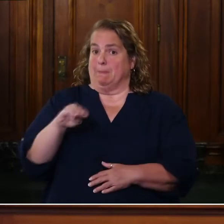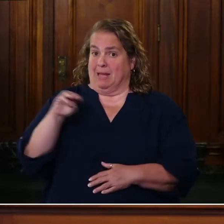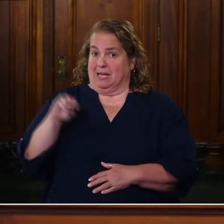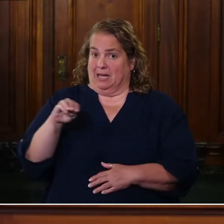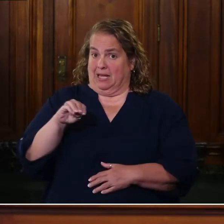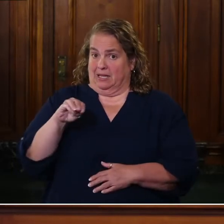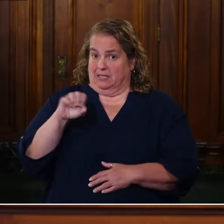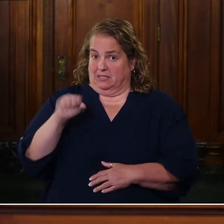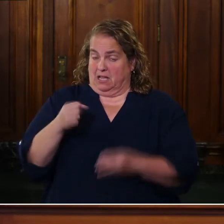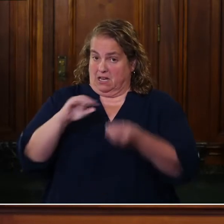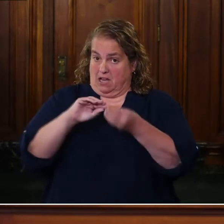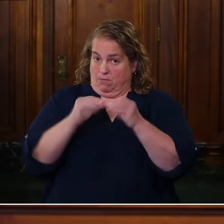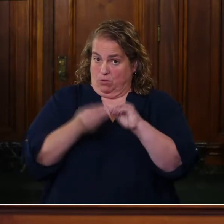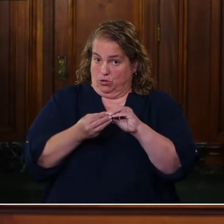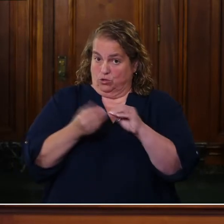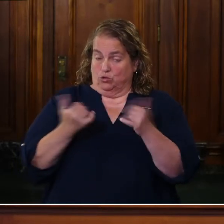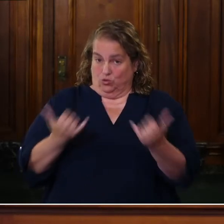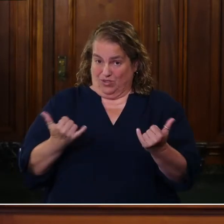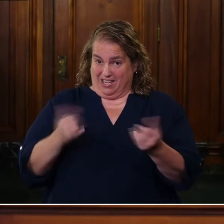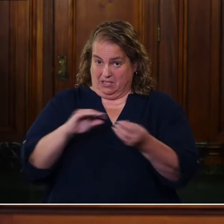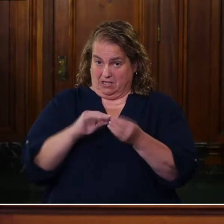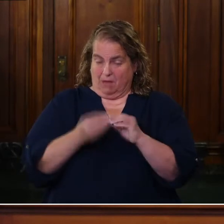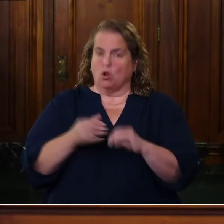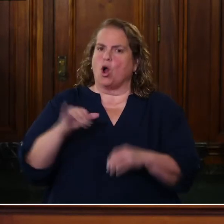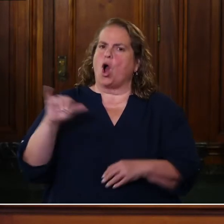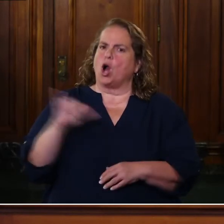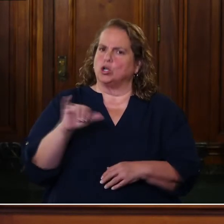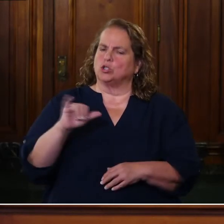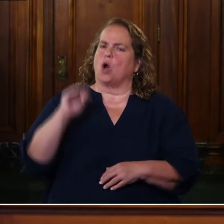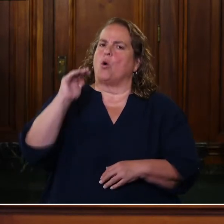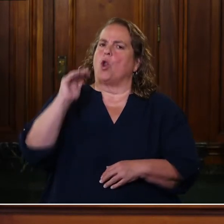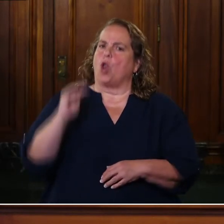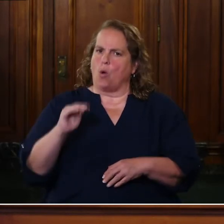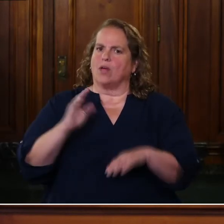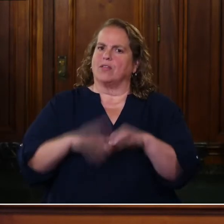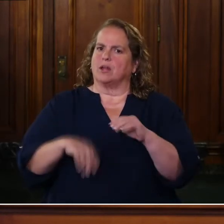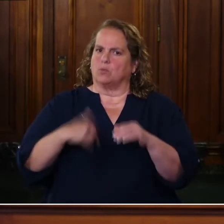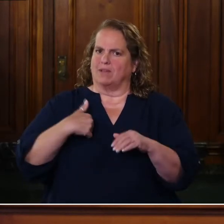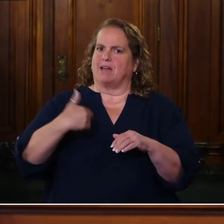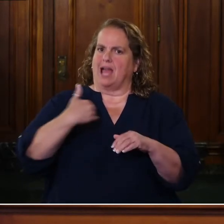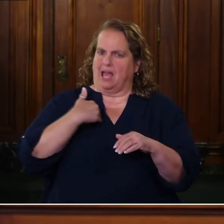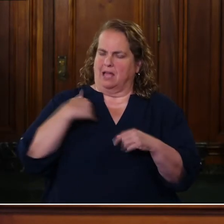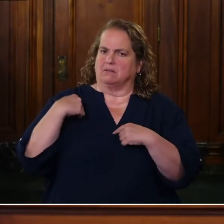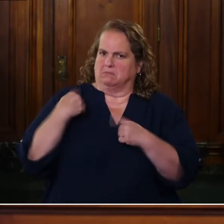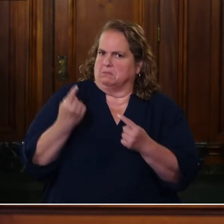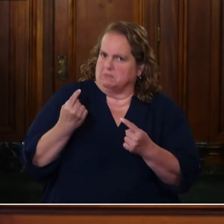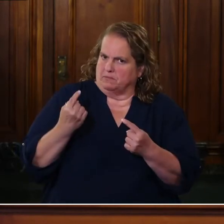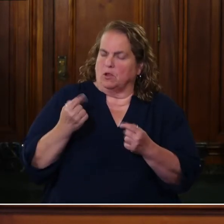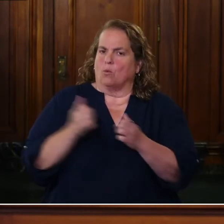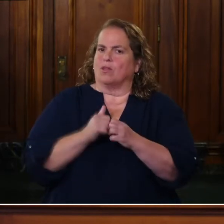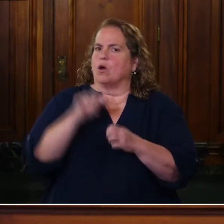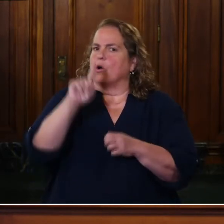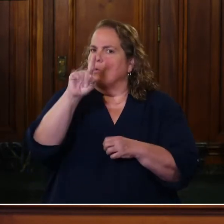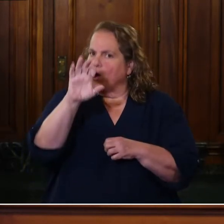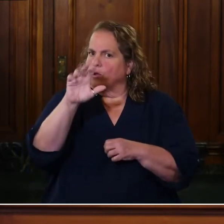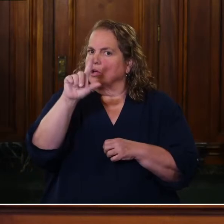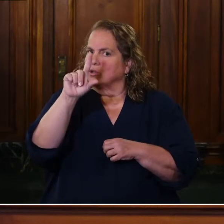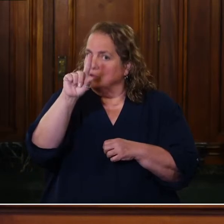Monday's numbers, today's numbers, are also lower than we've had in a little while, with 120